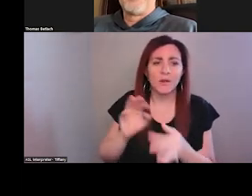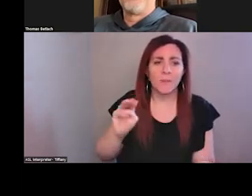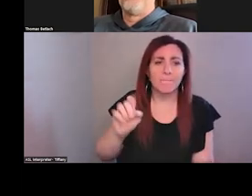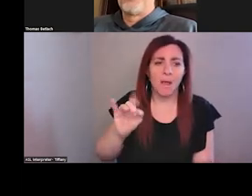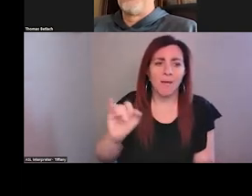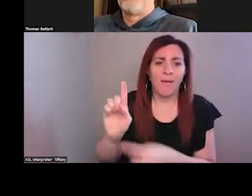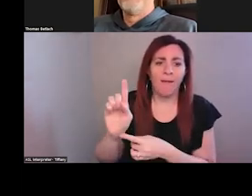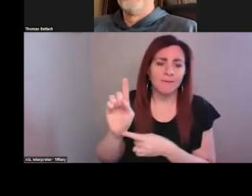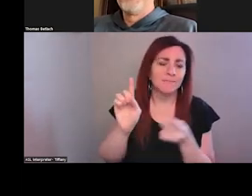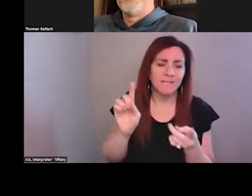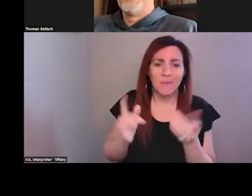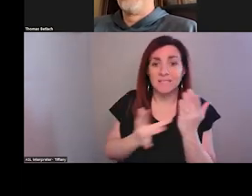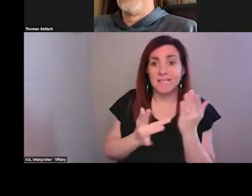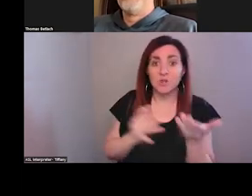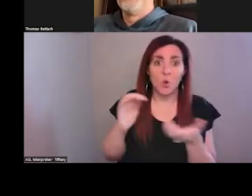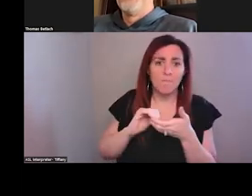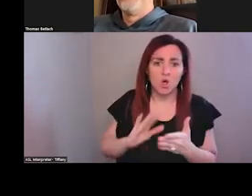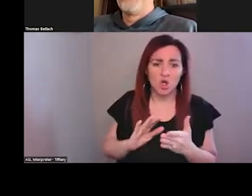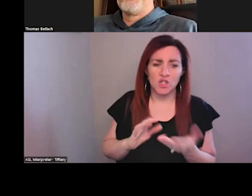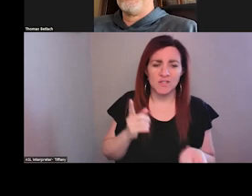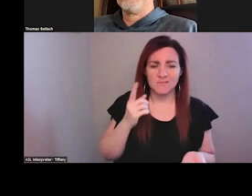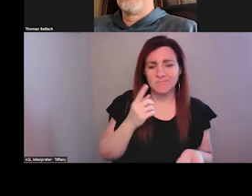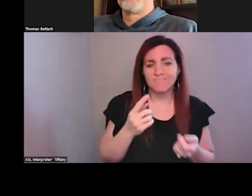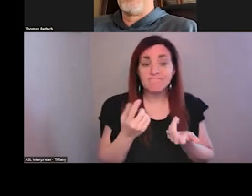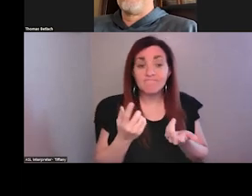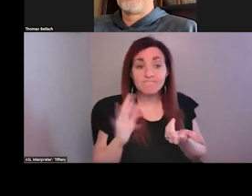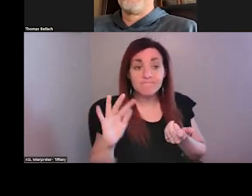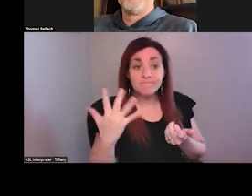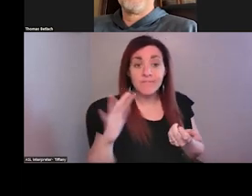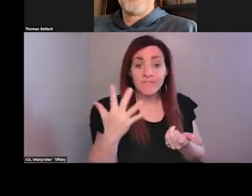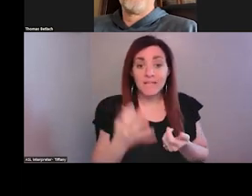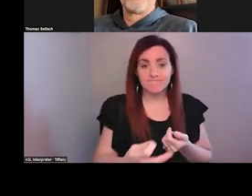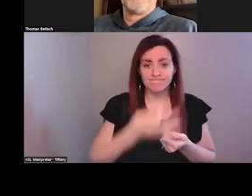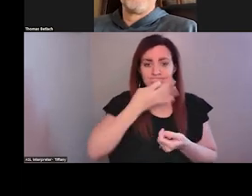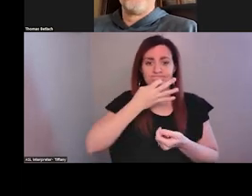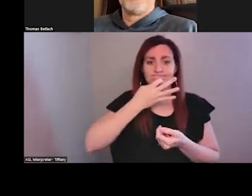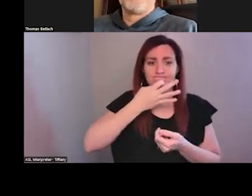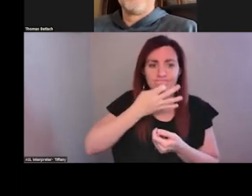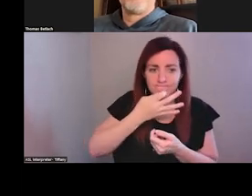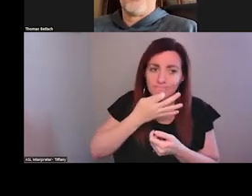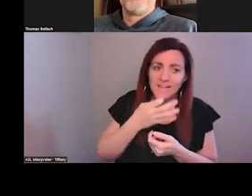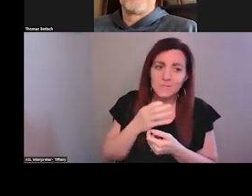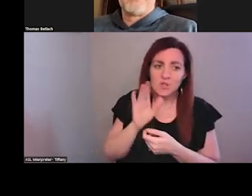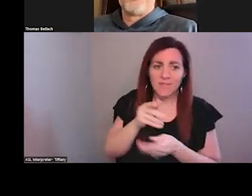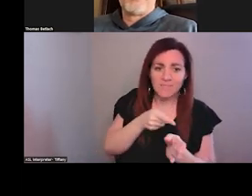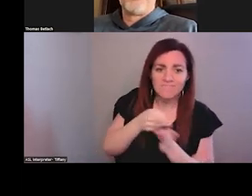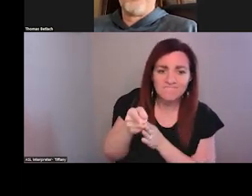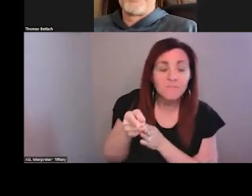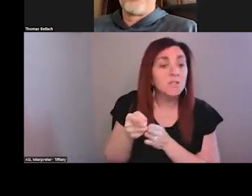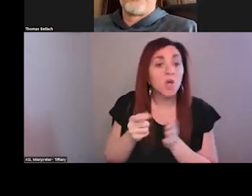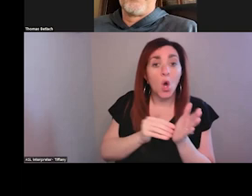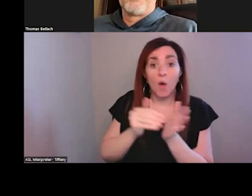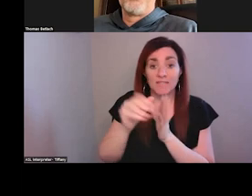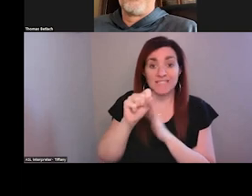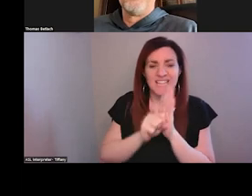able to be a technical partner on that front. The fifth area is subject matter expertise. Now we recognize in many states this oftentimes comes